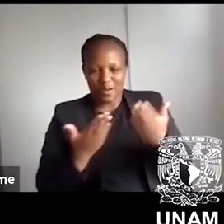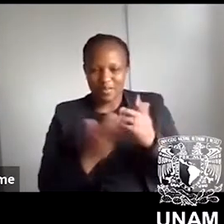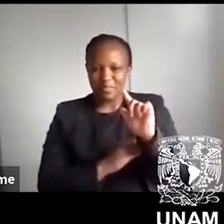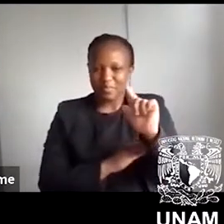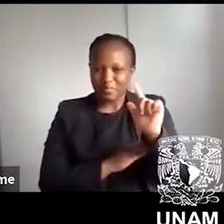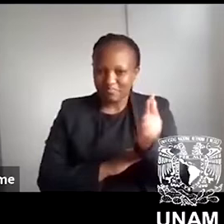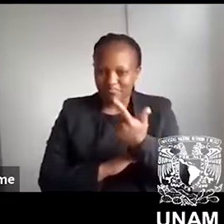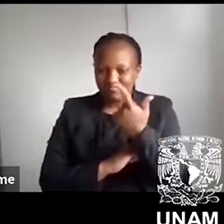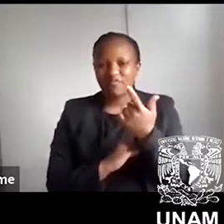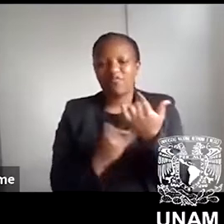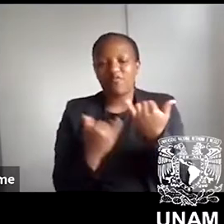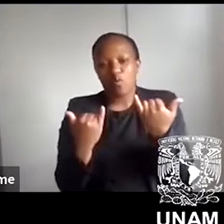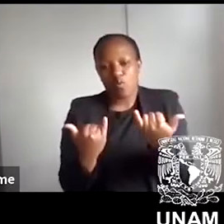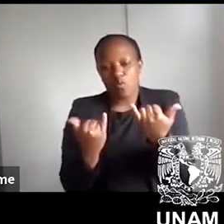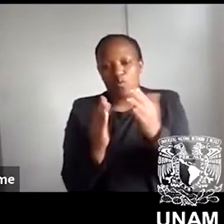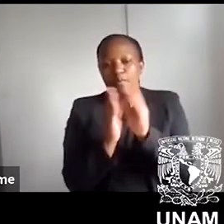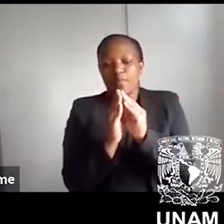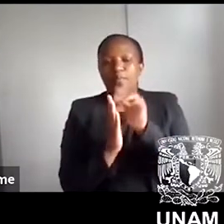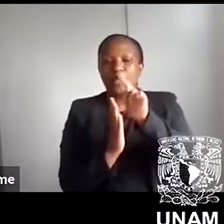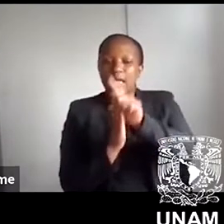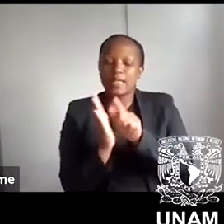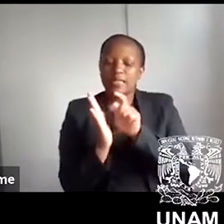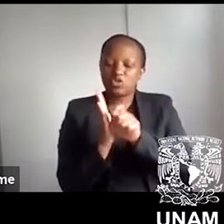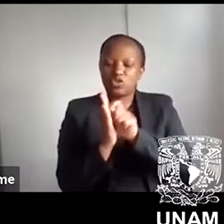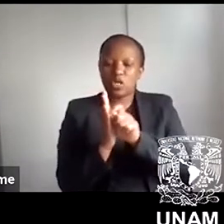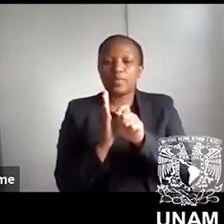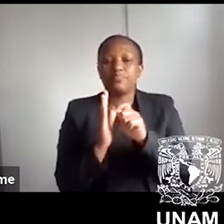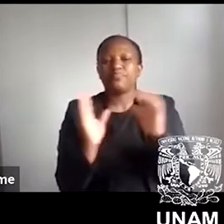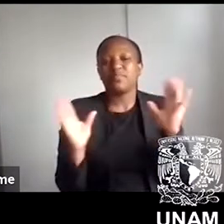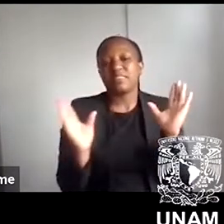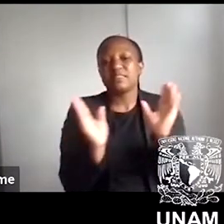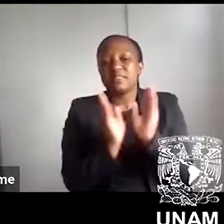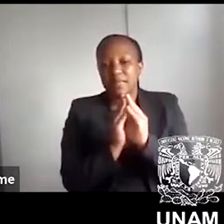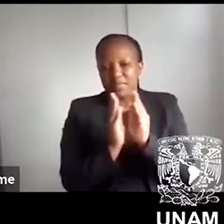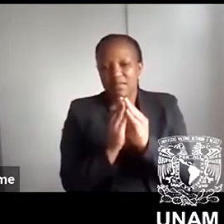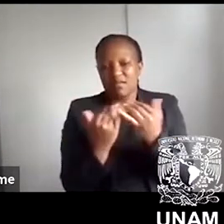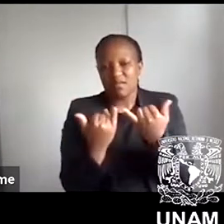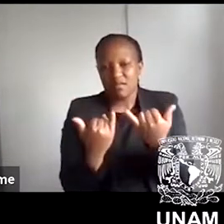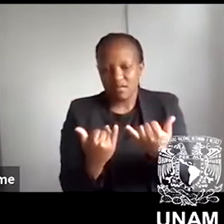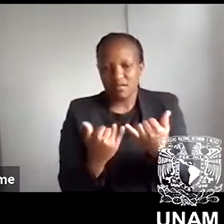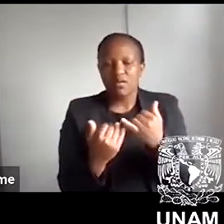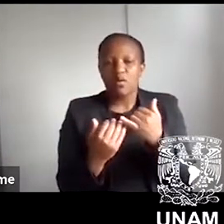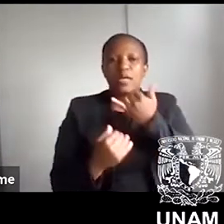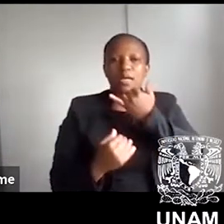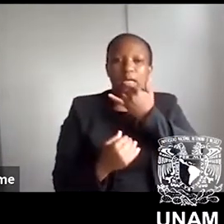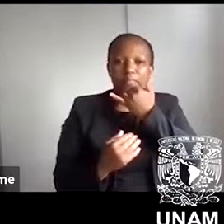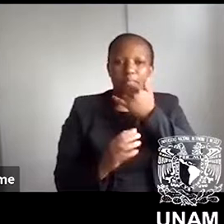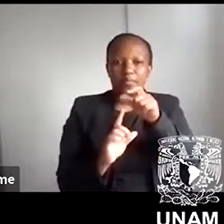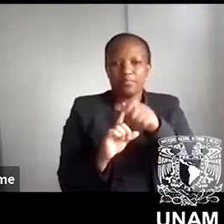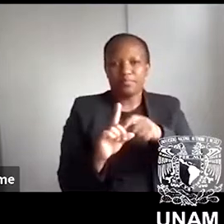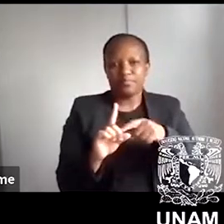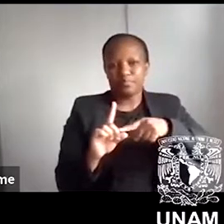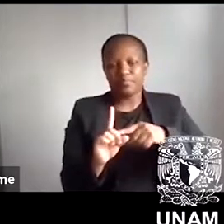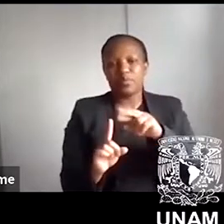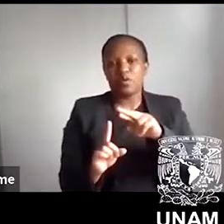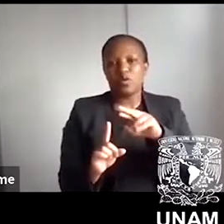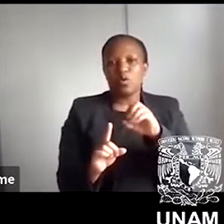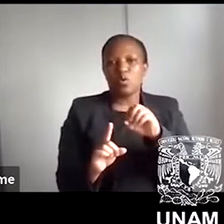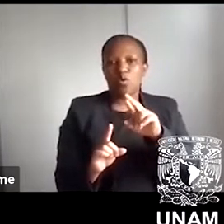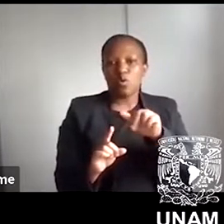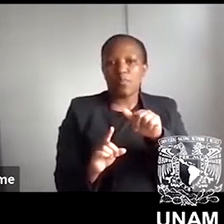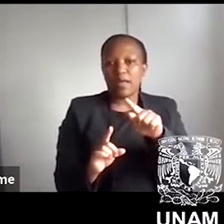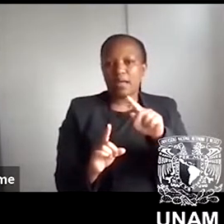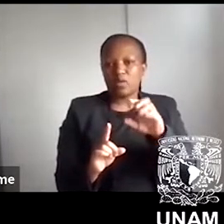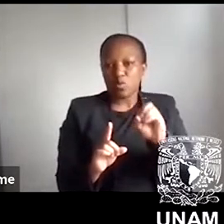series of literary seminars. We're really happy to have Roberto Cruz Arzabal today. He's a very